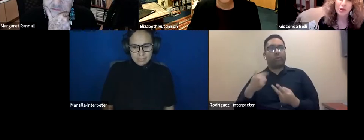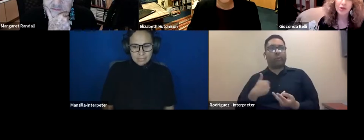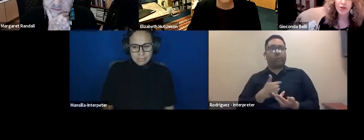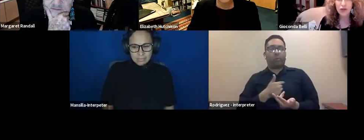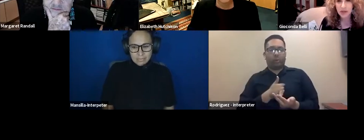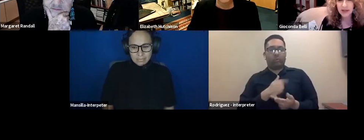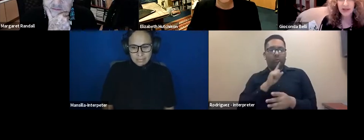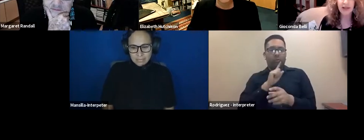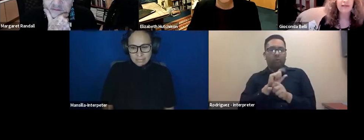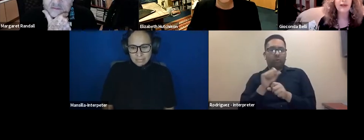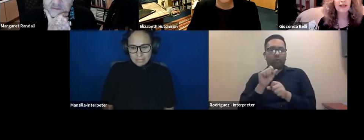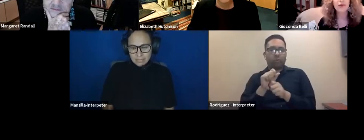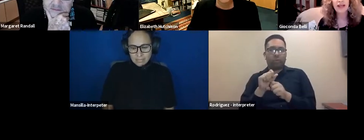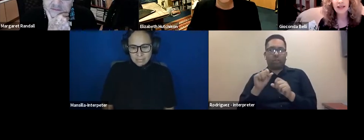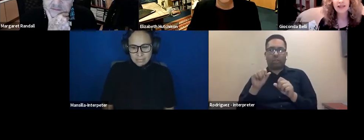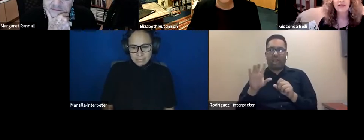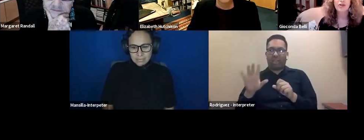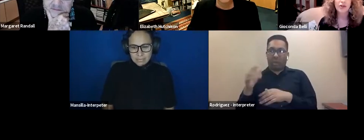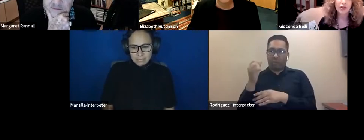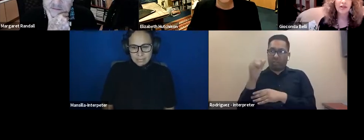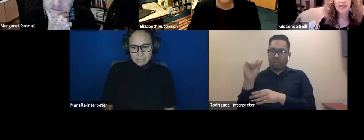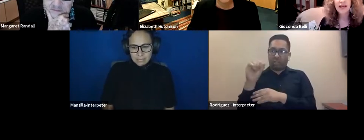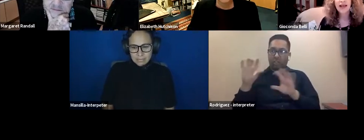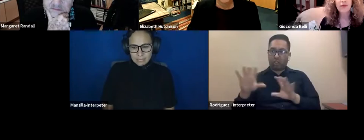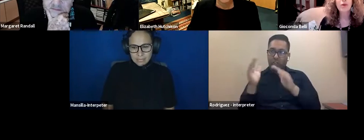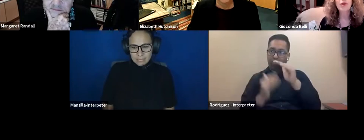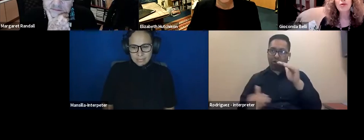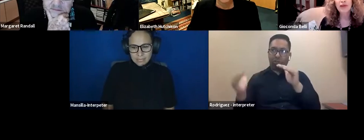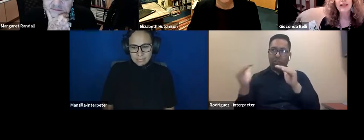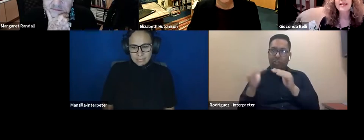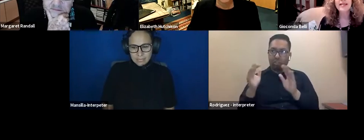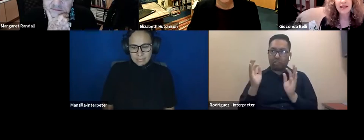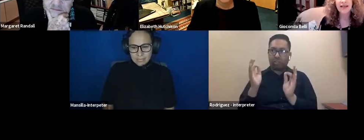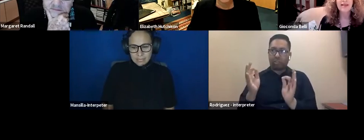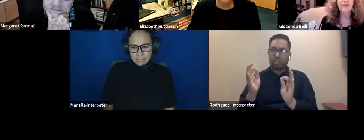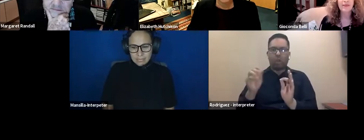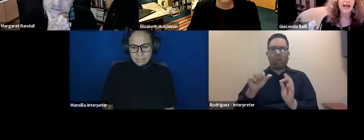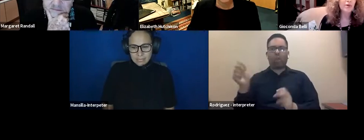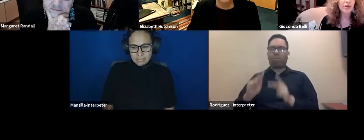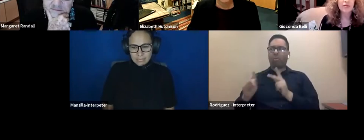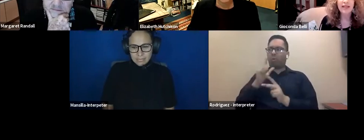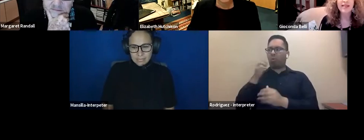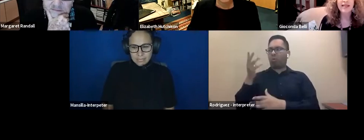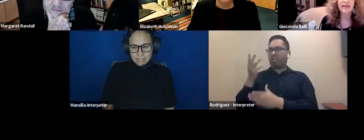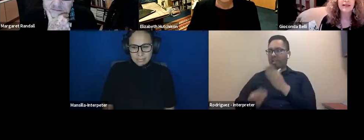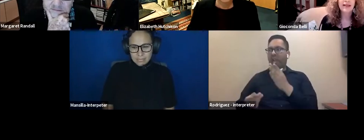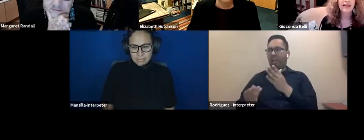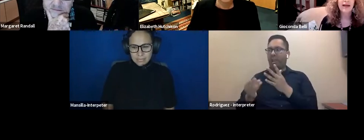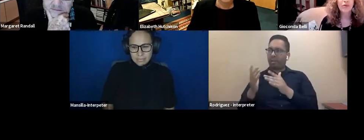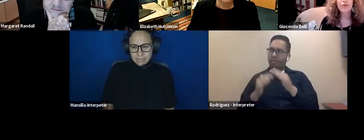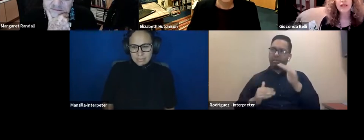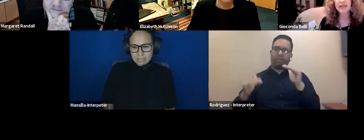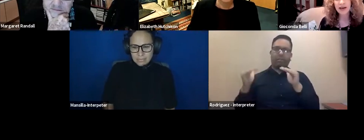revolution justice and everybody who died justice. And we were already seeing, I was already seeing